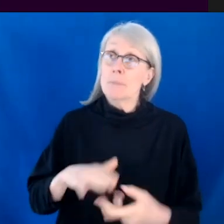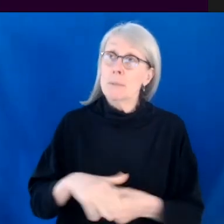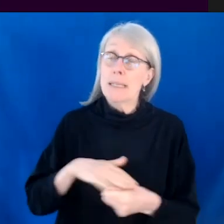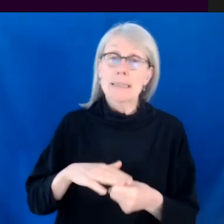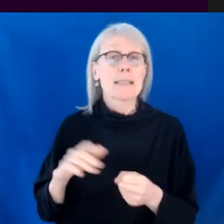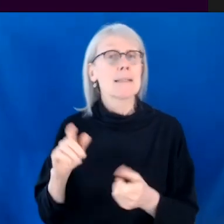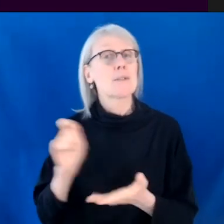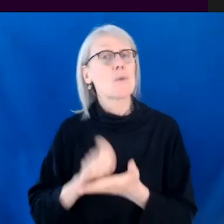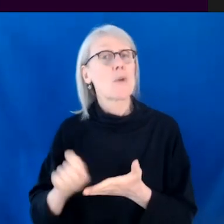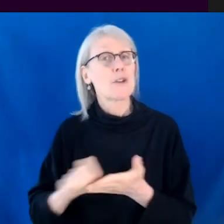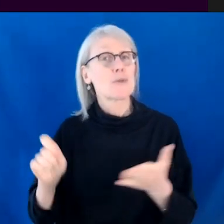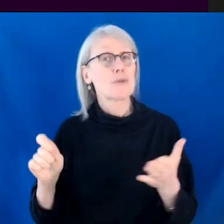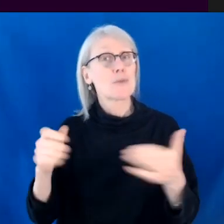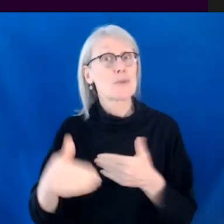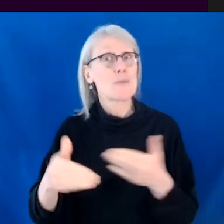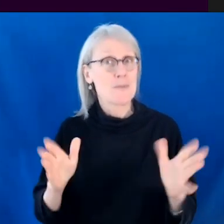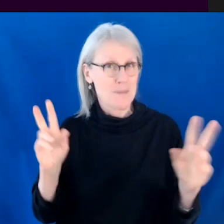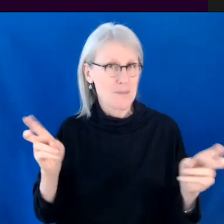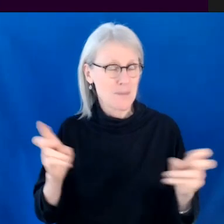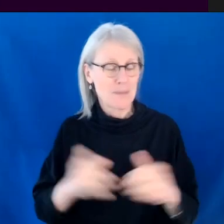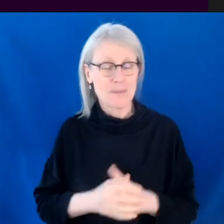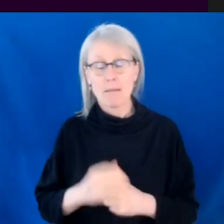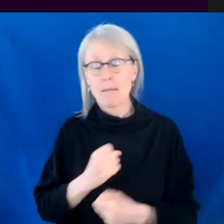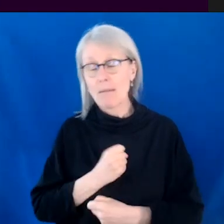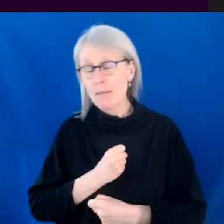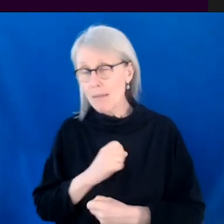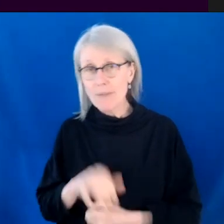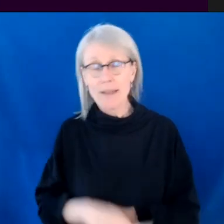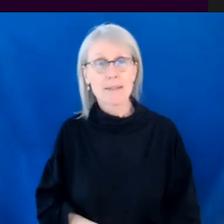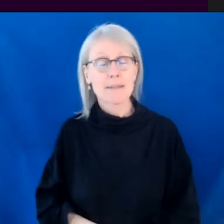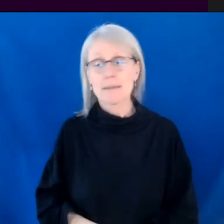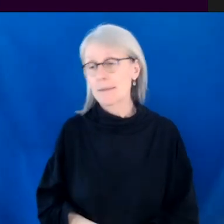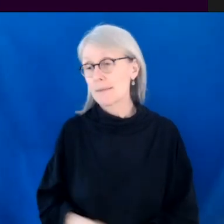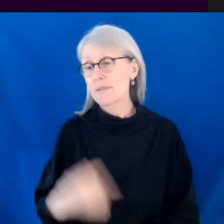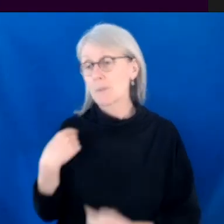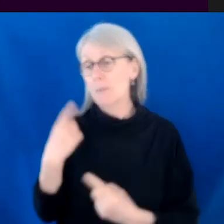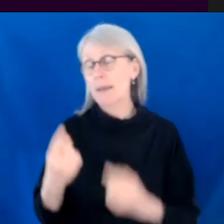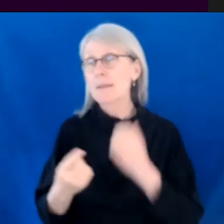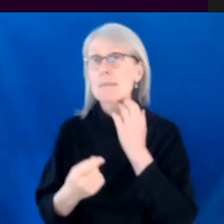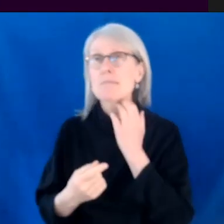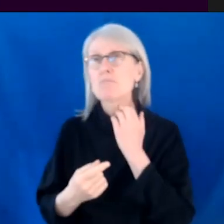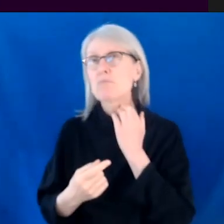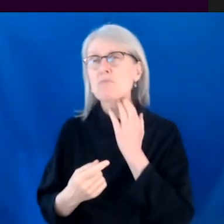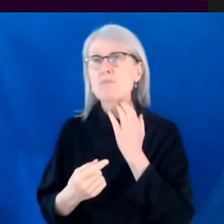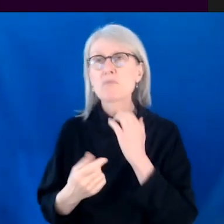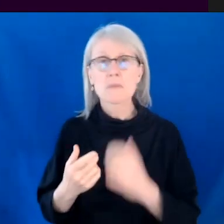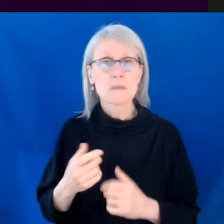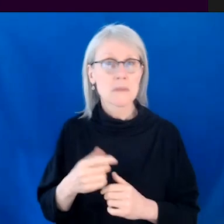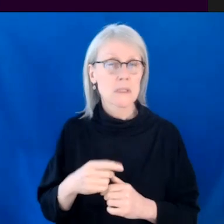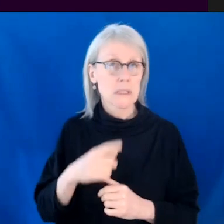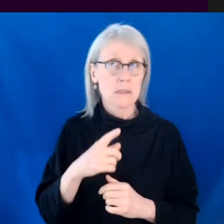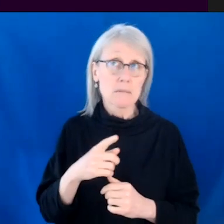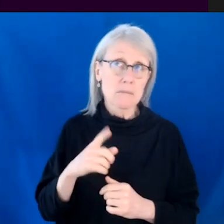love being in the writer's room and even right now for the last, um, I guess since, uh, maybe the summer